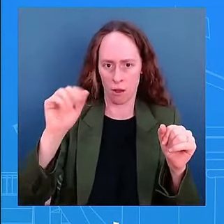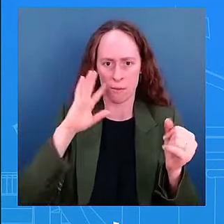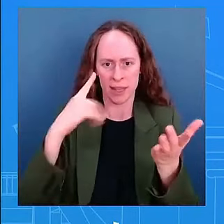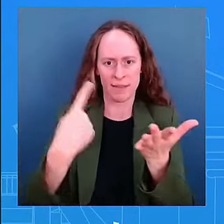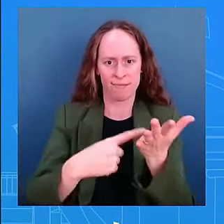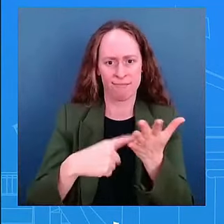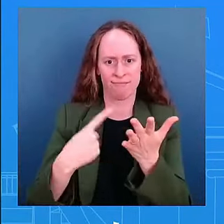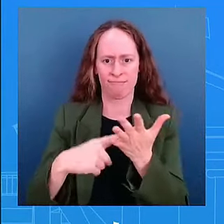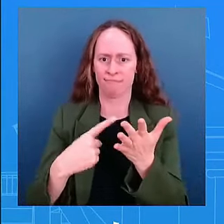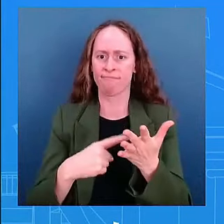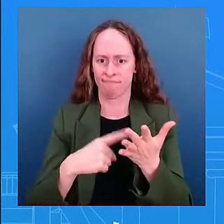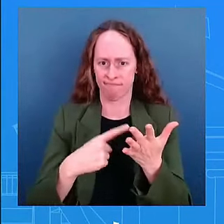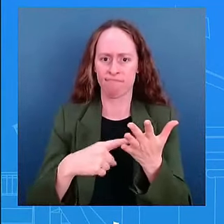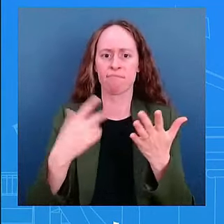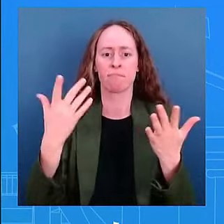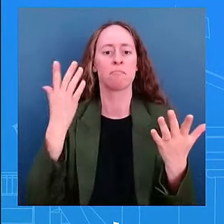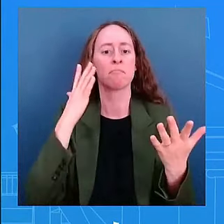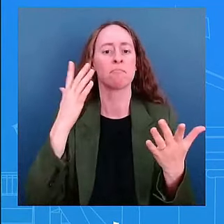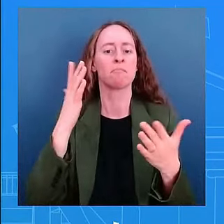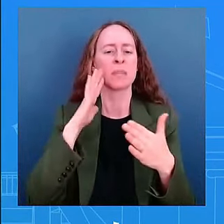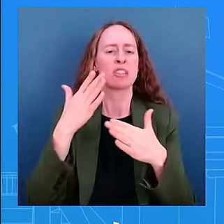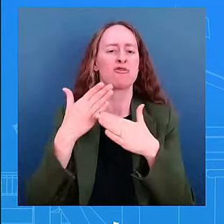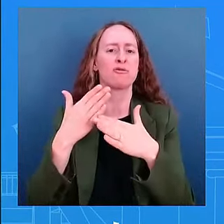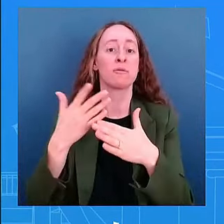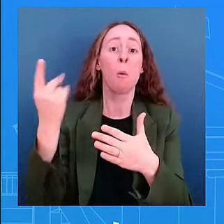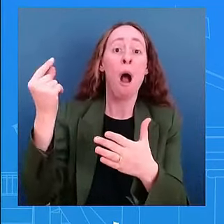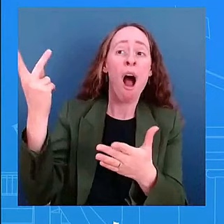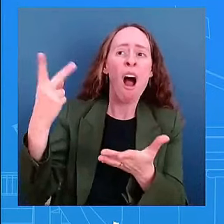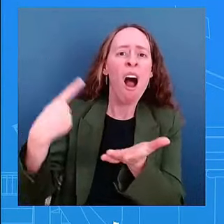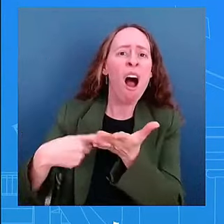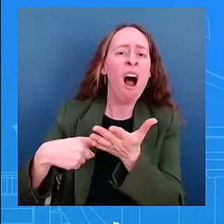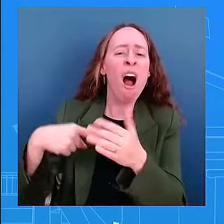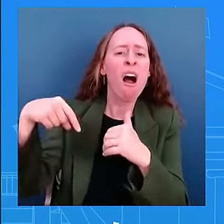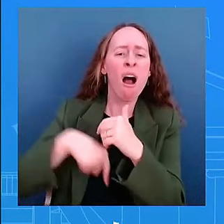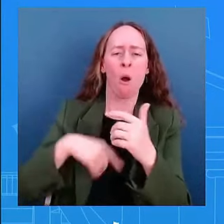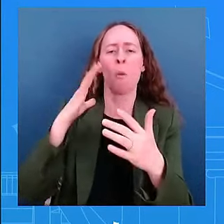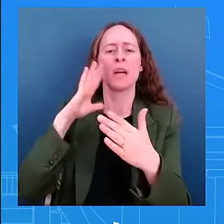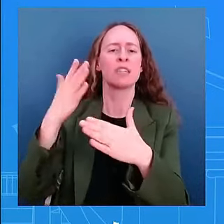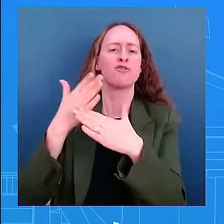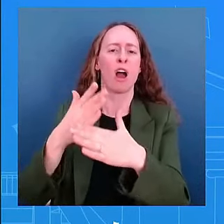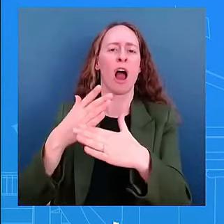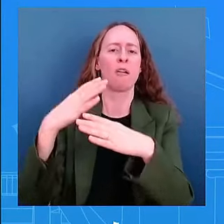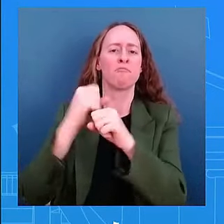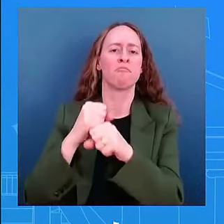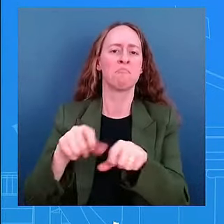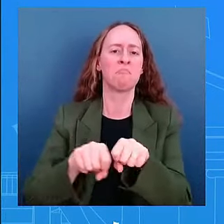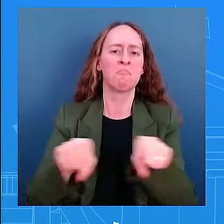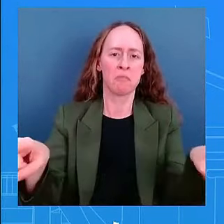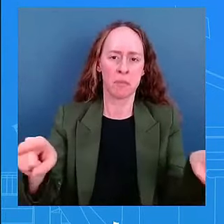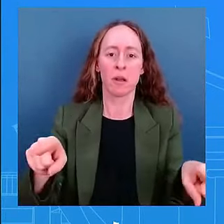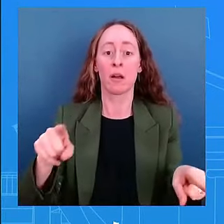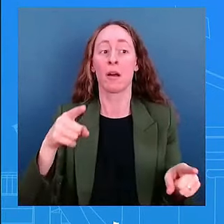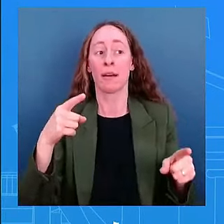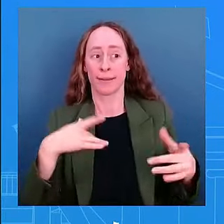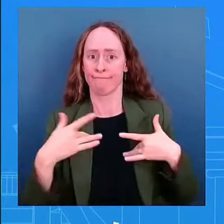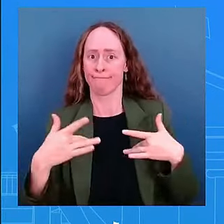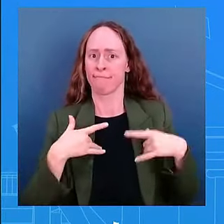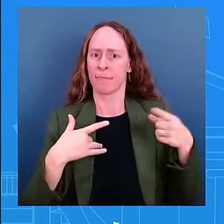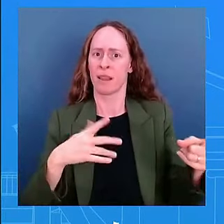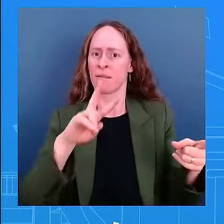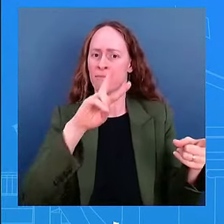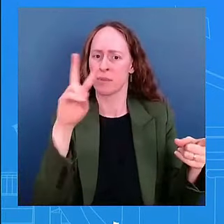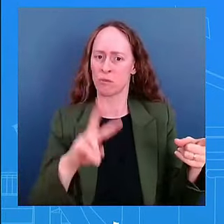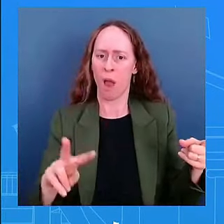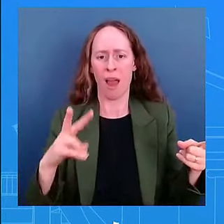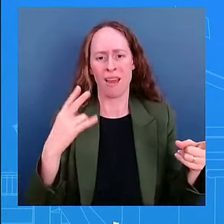as it relates to venezuela we are obviously in the process of evaluating the madura and his representatives uh do next and we